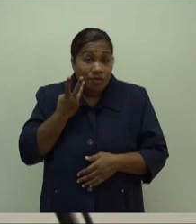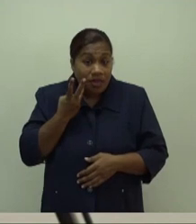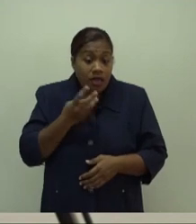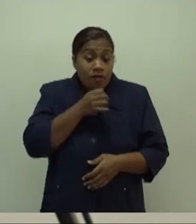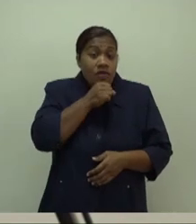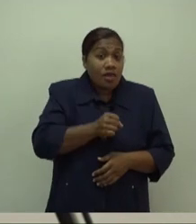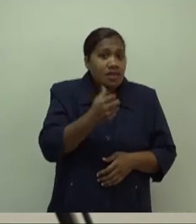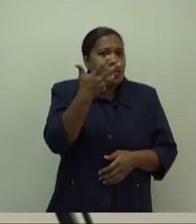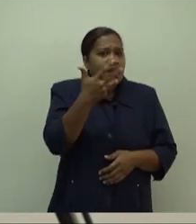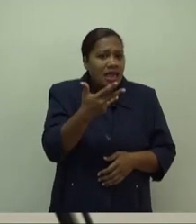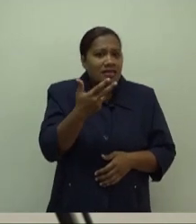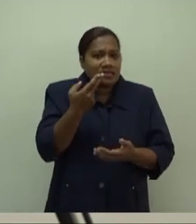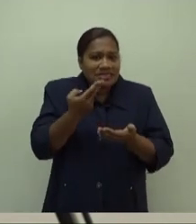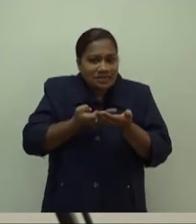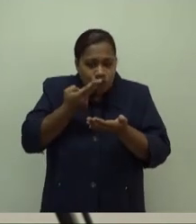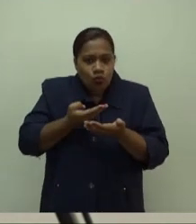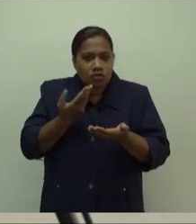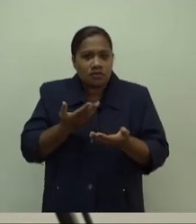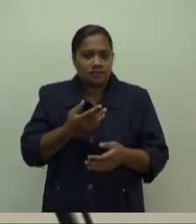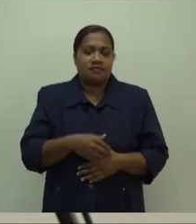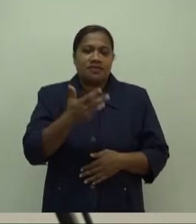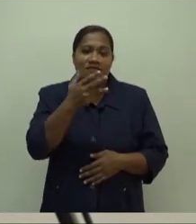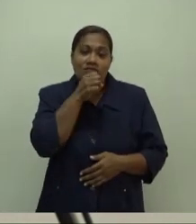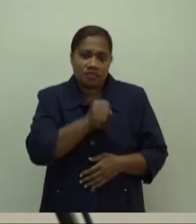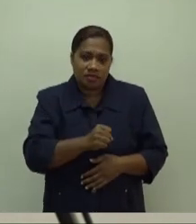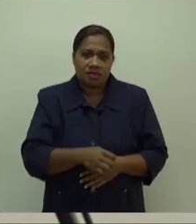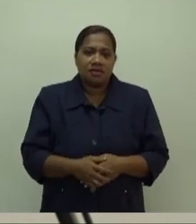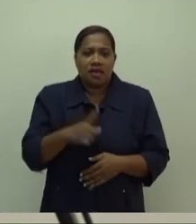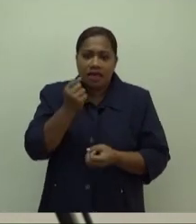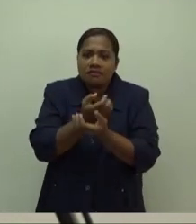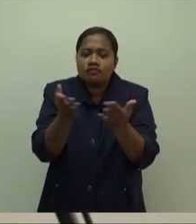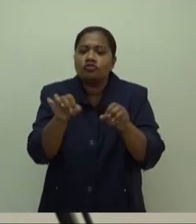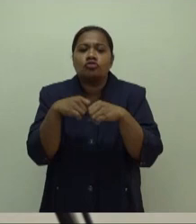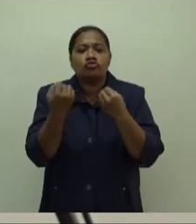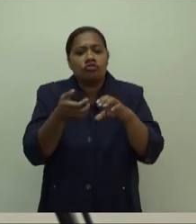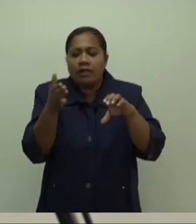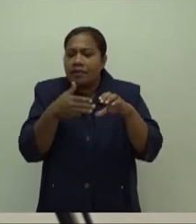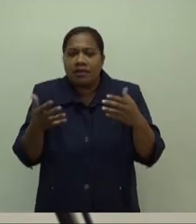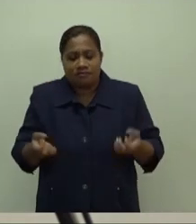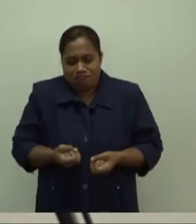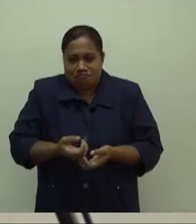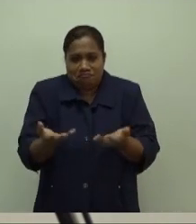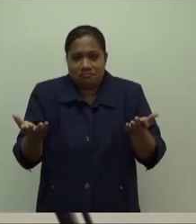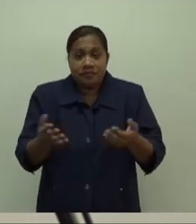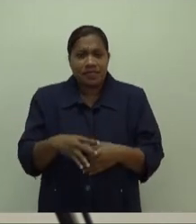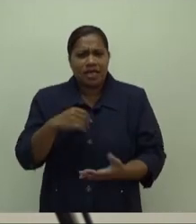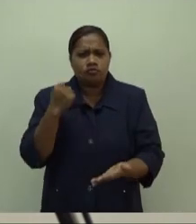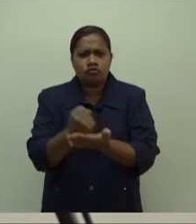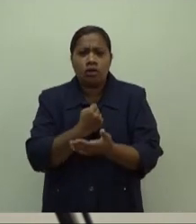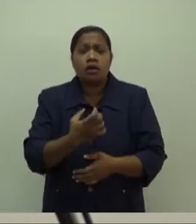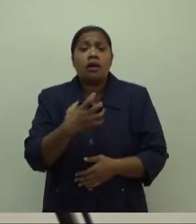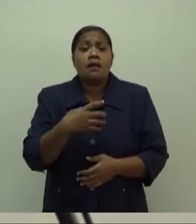I can leave social media to make up their own theories as to why that is so. I am sure that we've seen someone spoon more